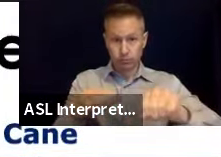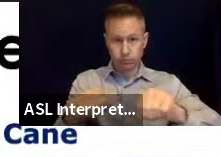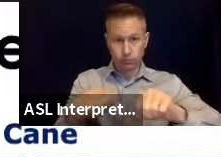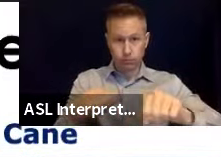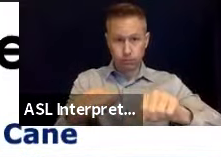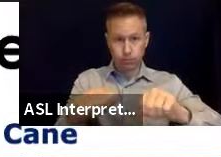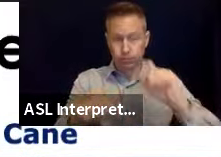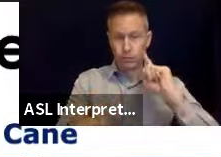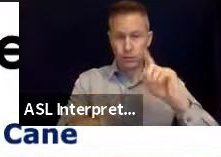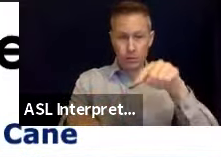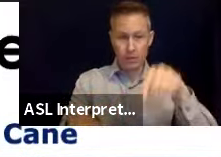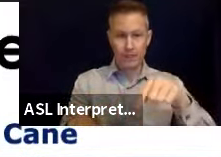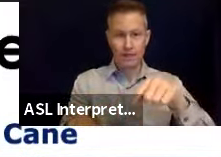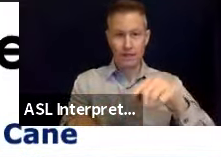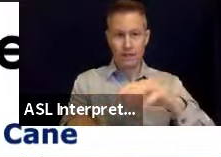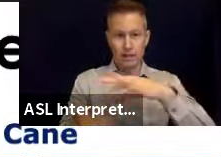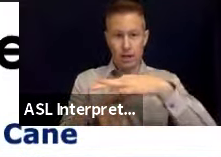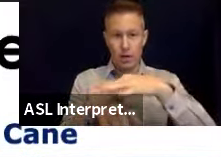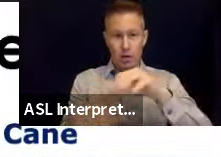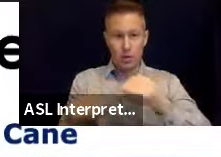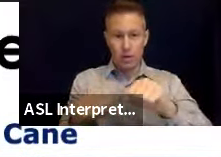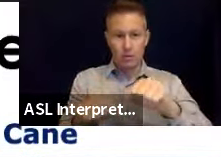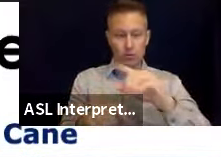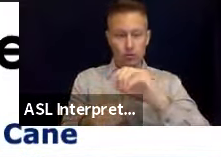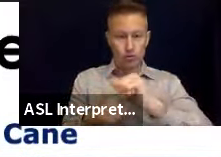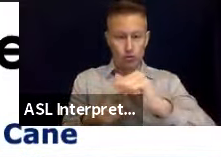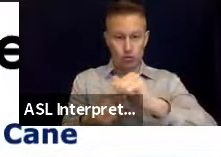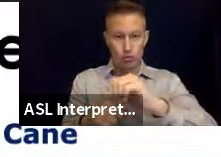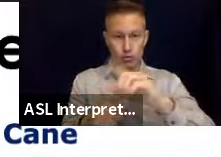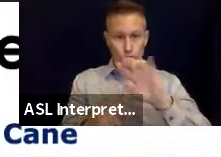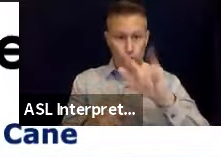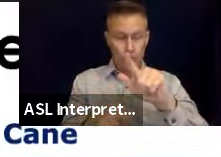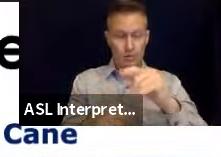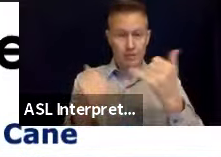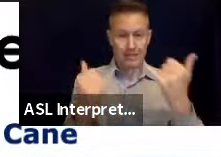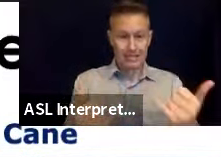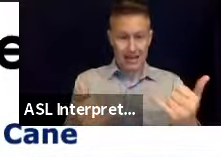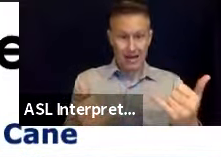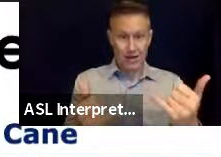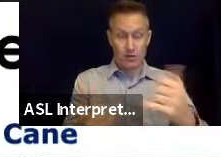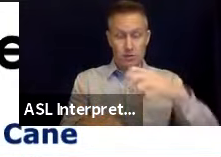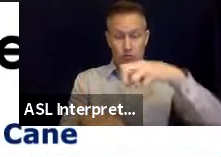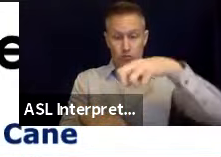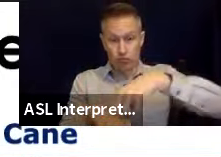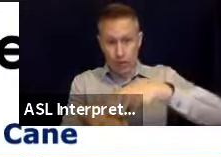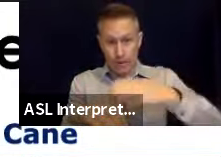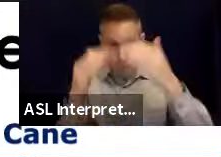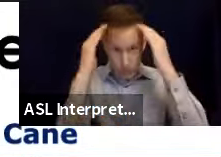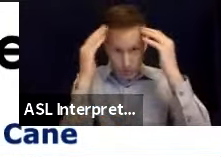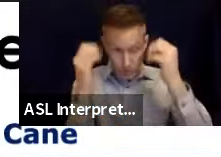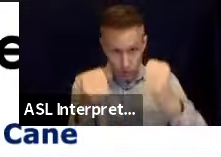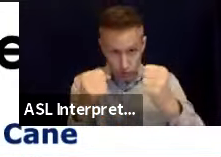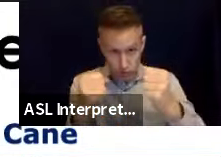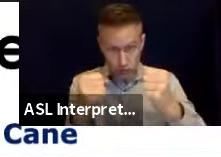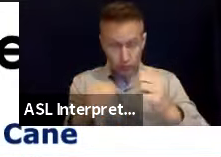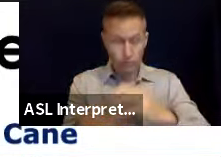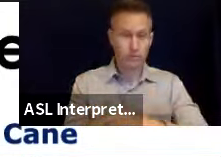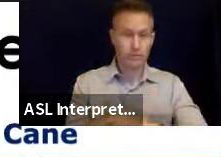This is an earthquake drill. Right now, drop, cover, and hold on.